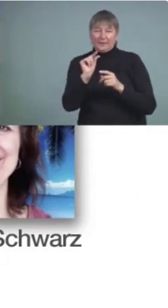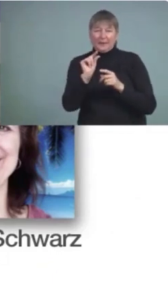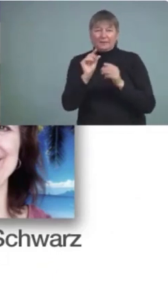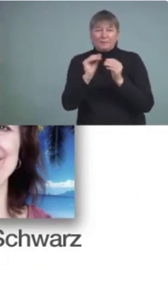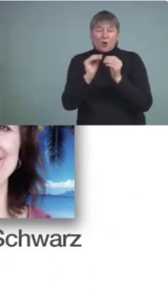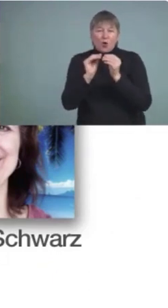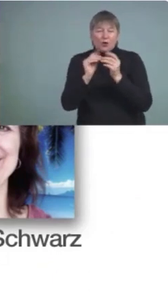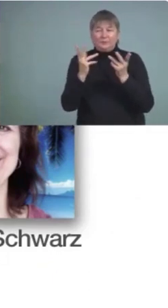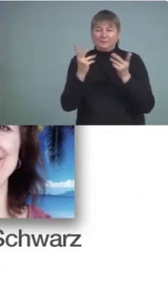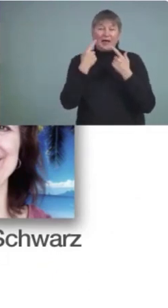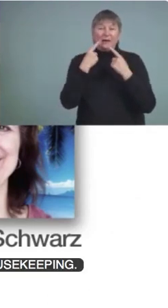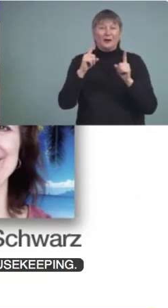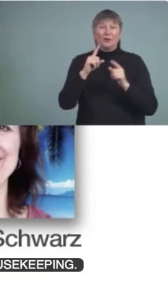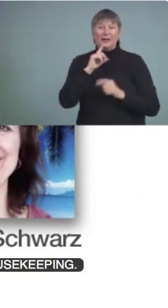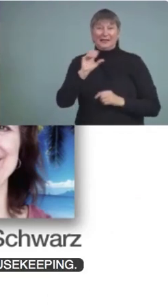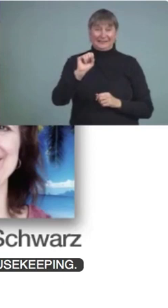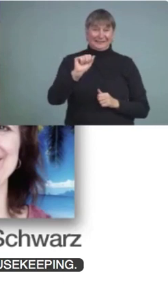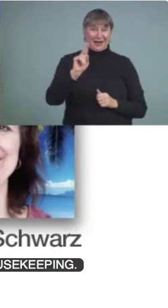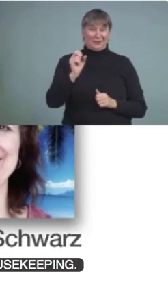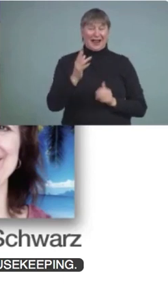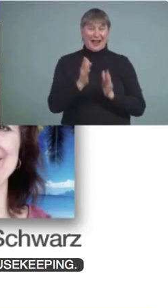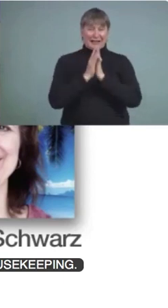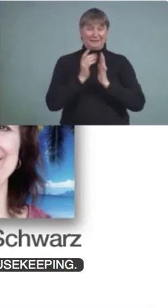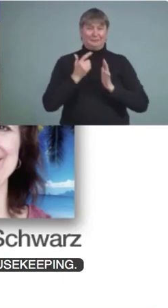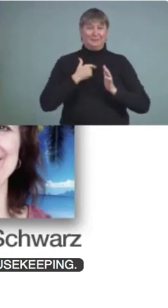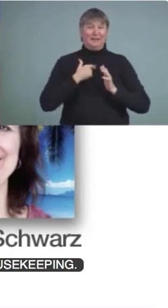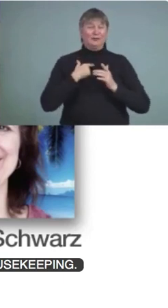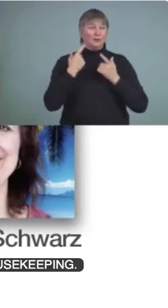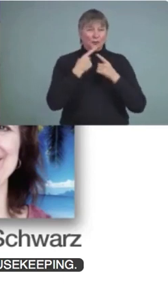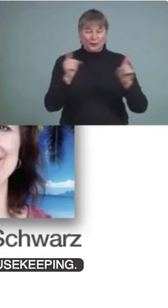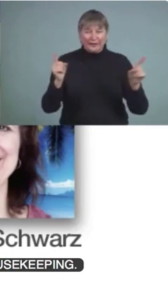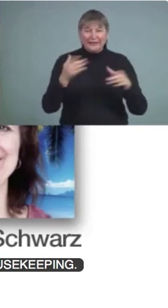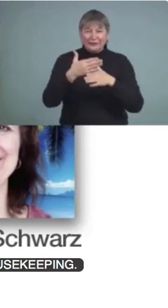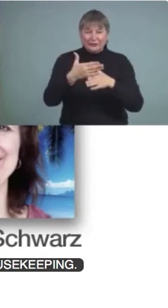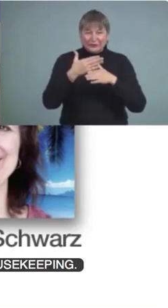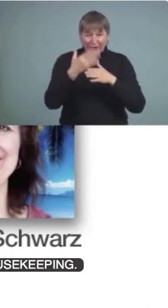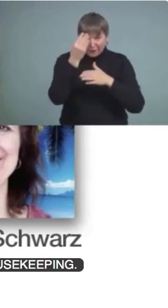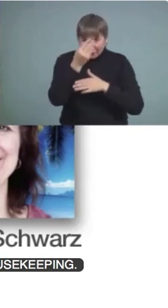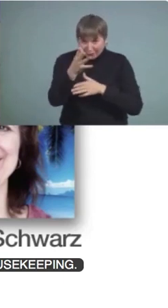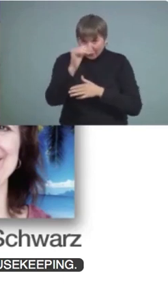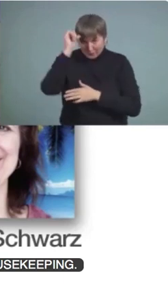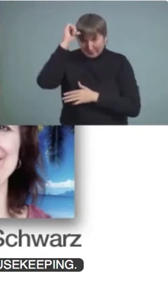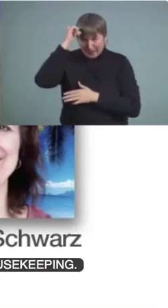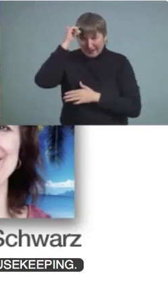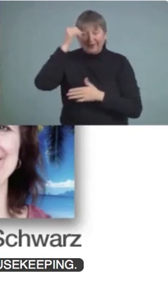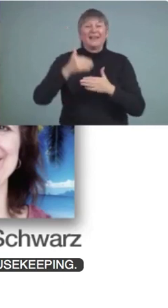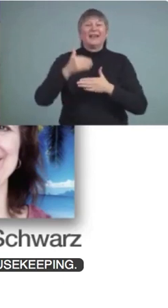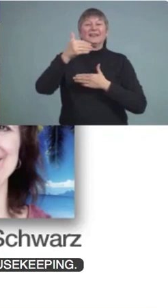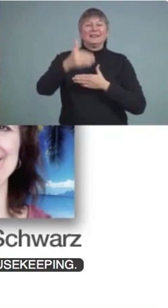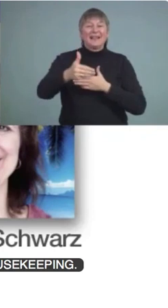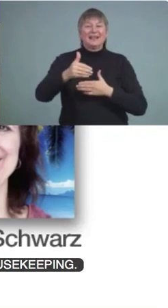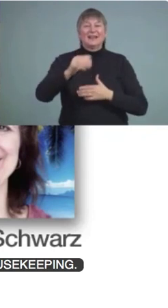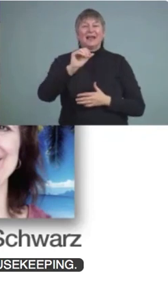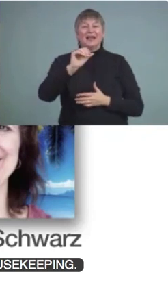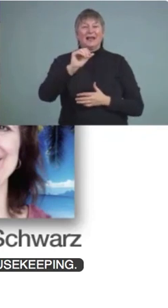Sarah is asking me to share with you a reminder of the follow-up PLC for